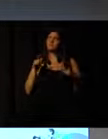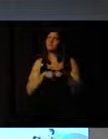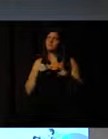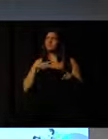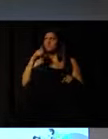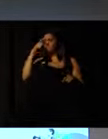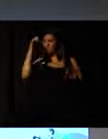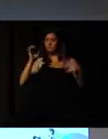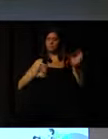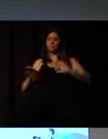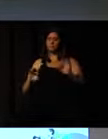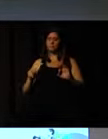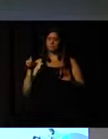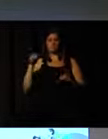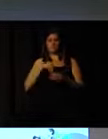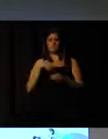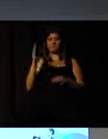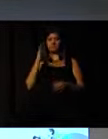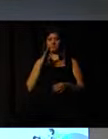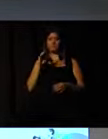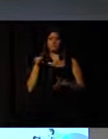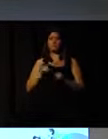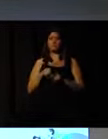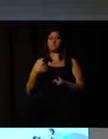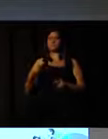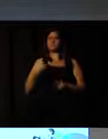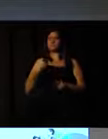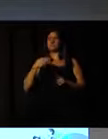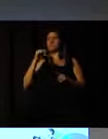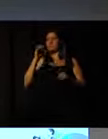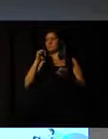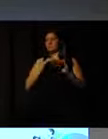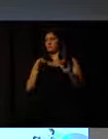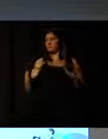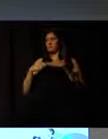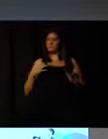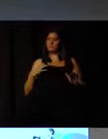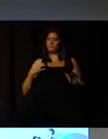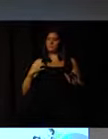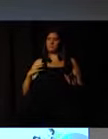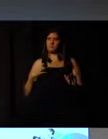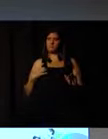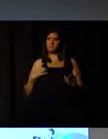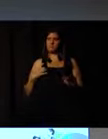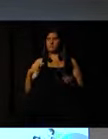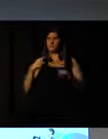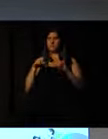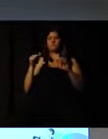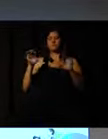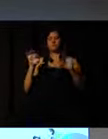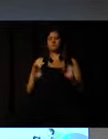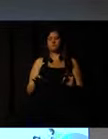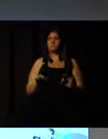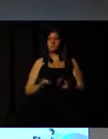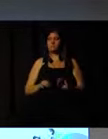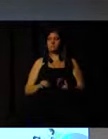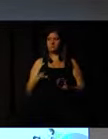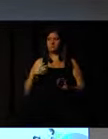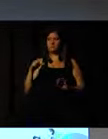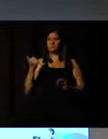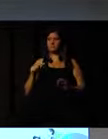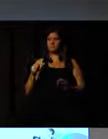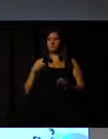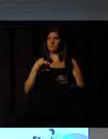It allowed us to have an idea of such an important institution that we have in Brazil and